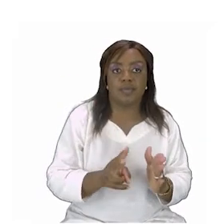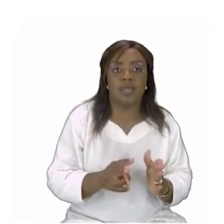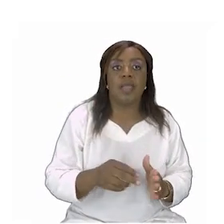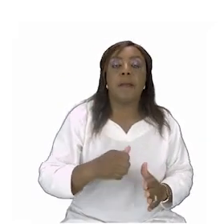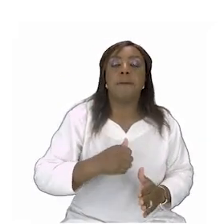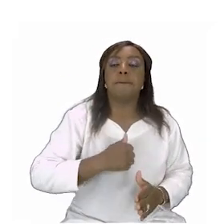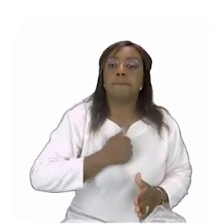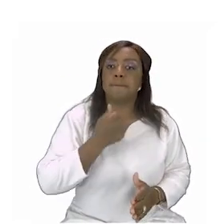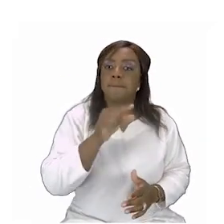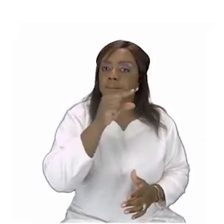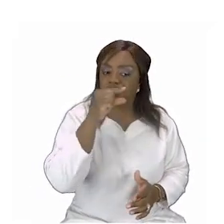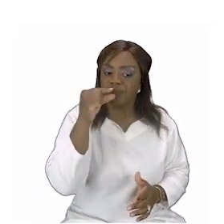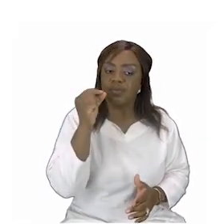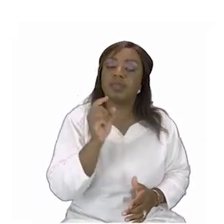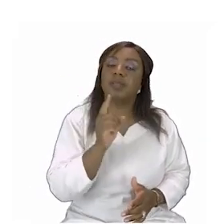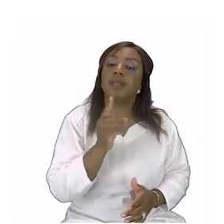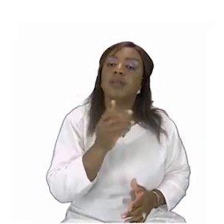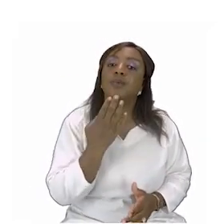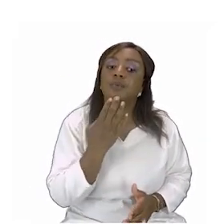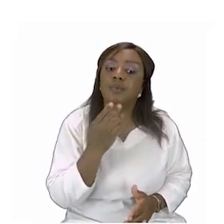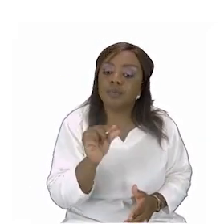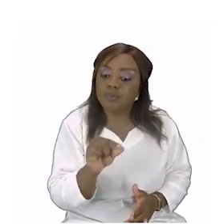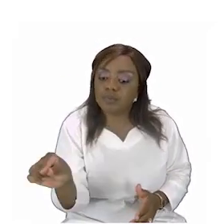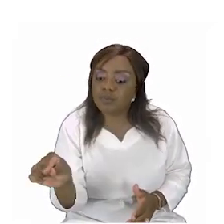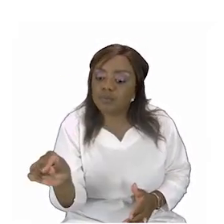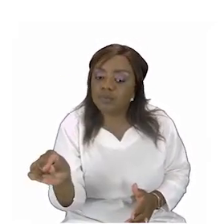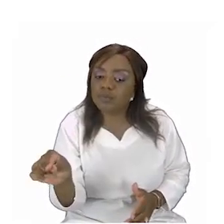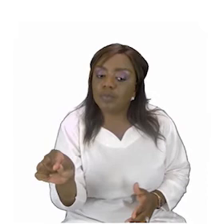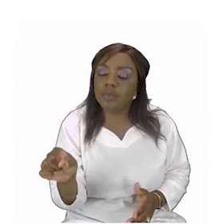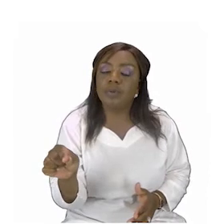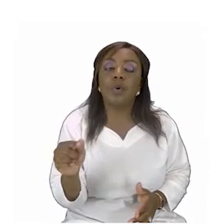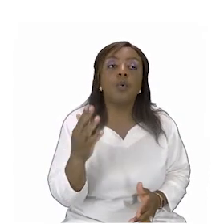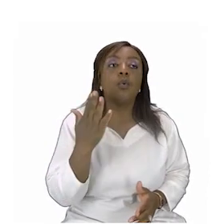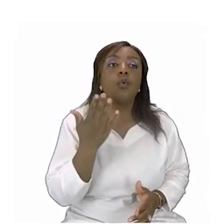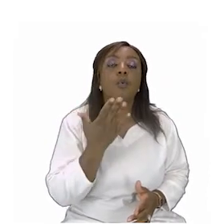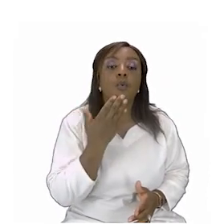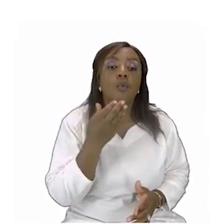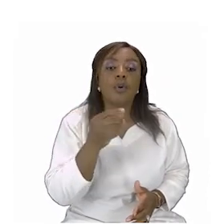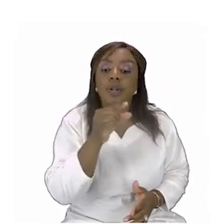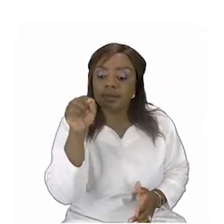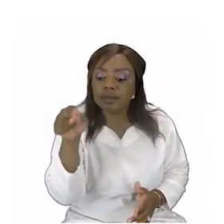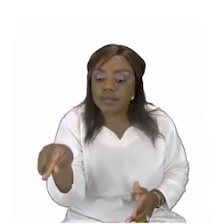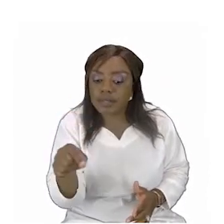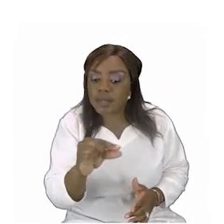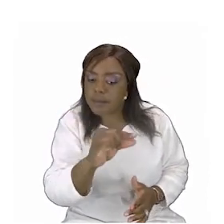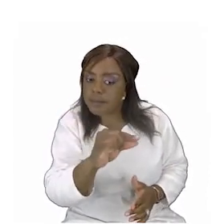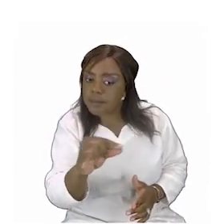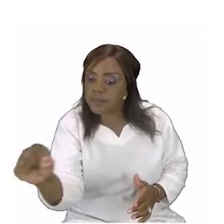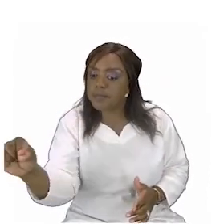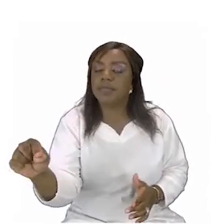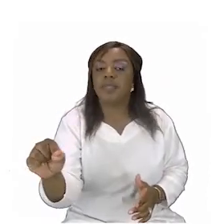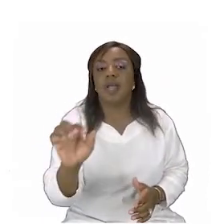name is dash where you can see the dash that is where i would like you to put your